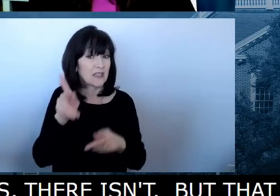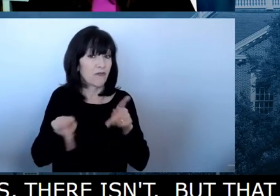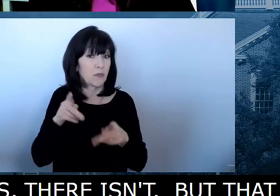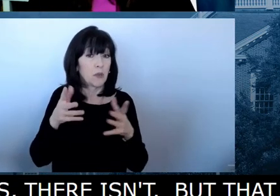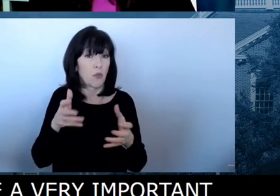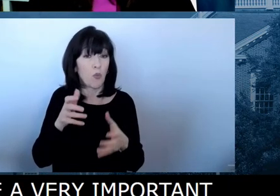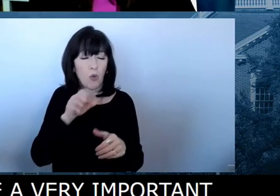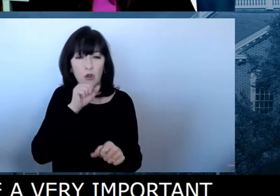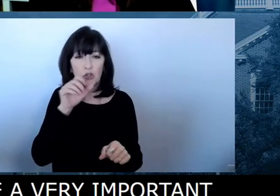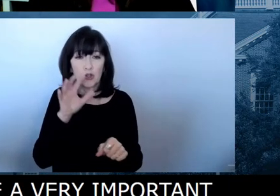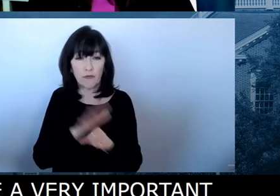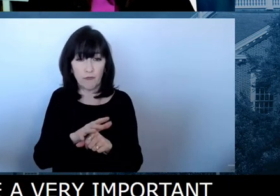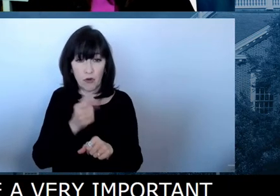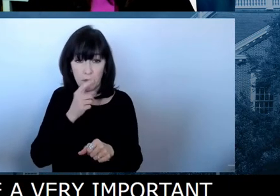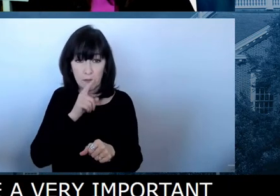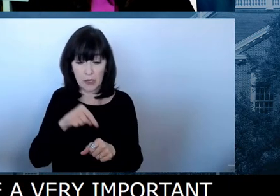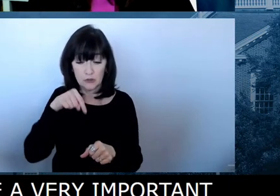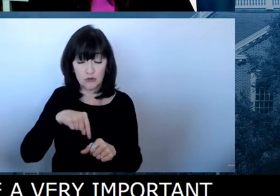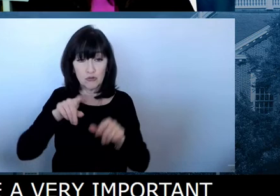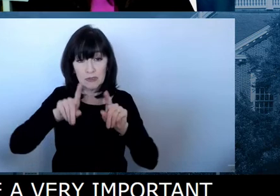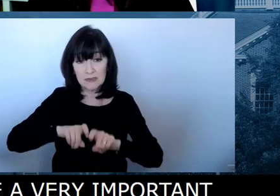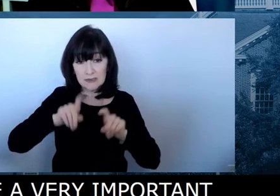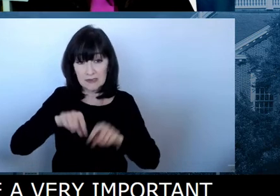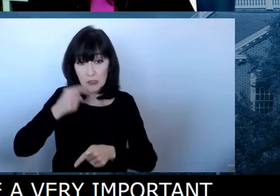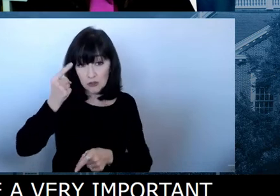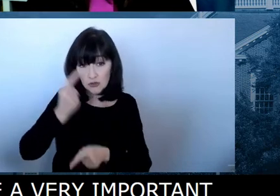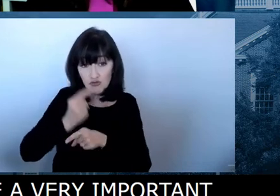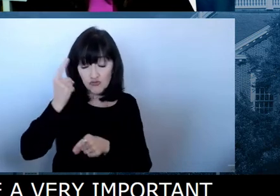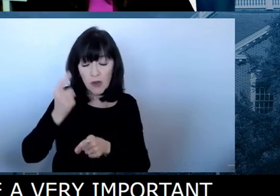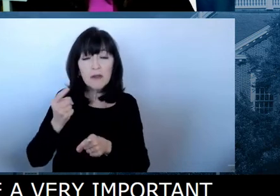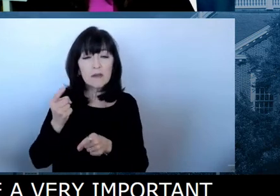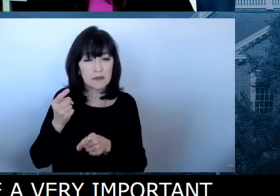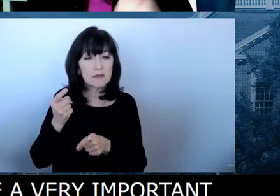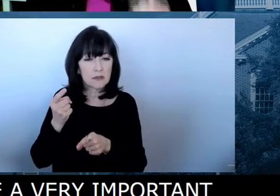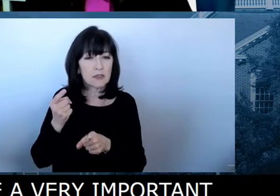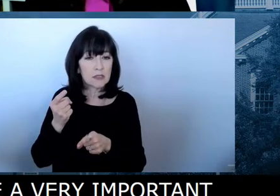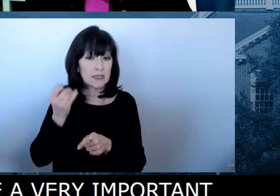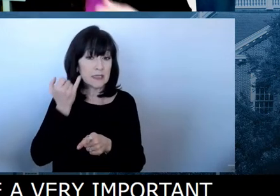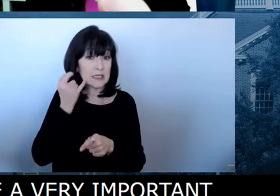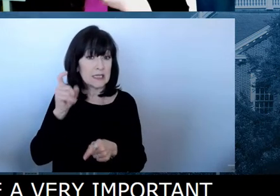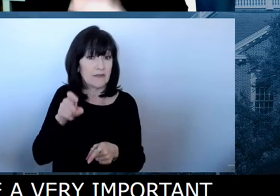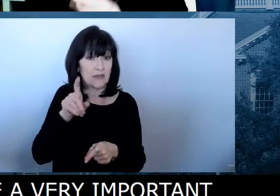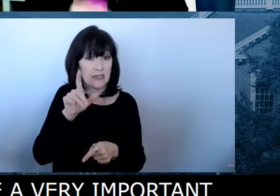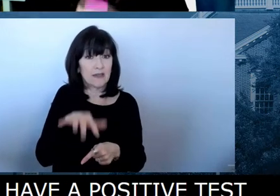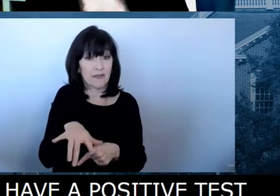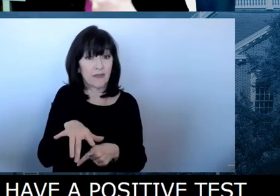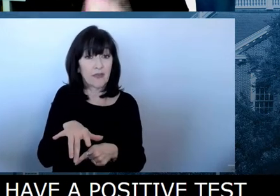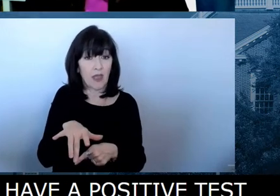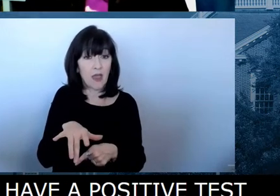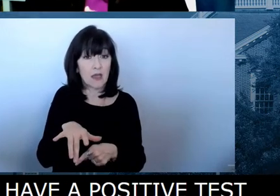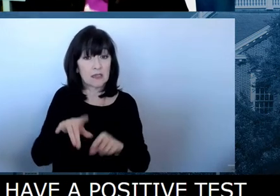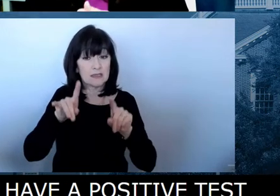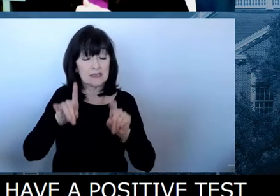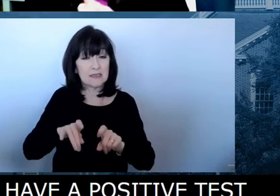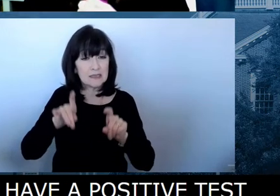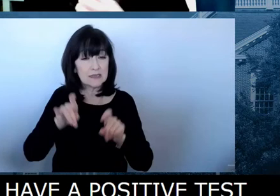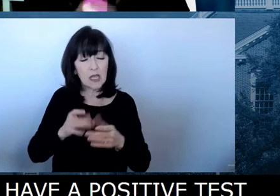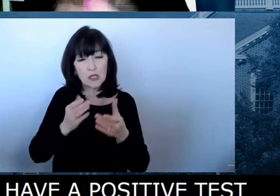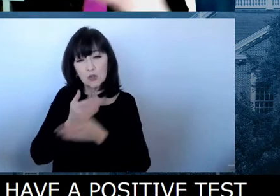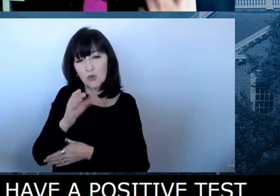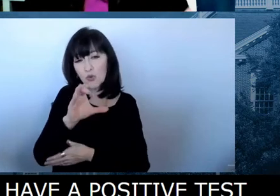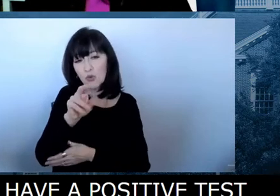community testing options through curative come into effect. And again, if they need that positive, uh, test or curative,